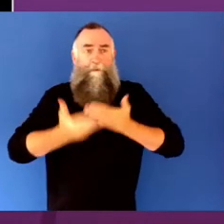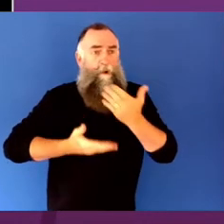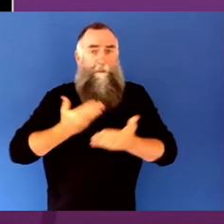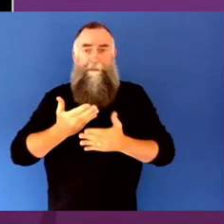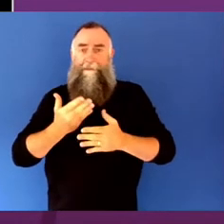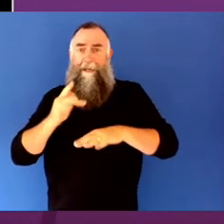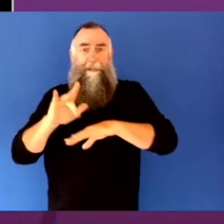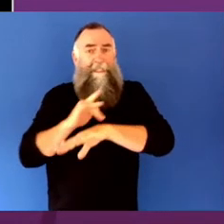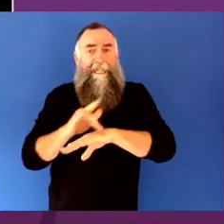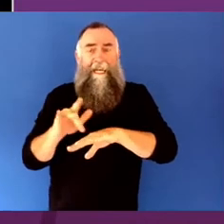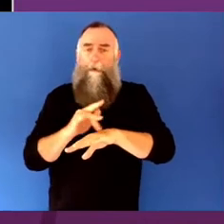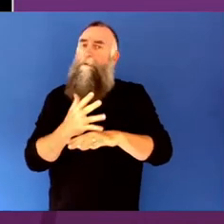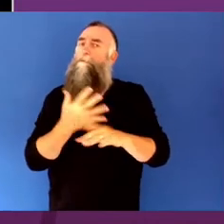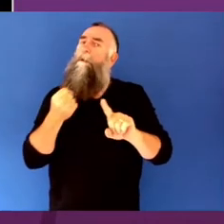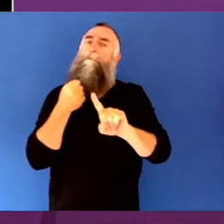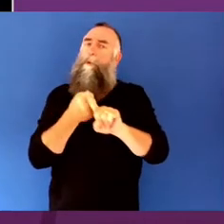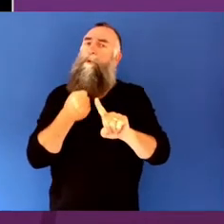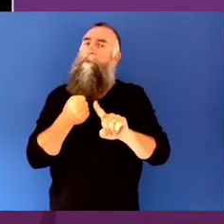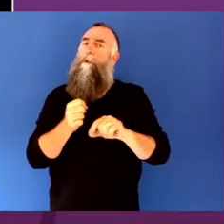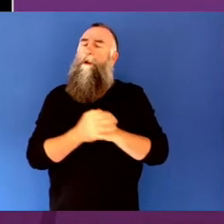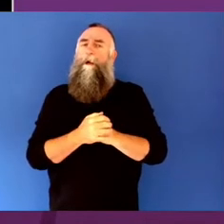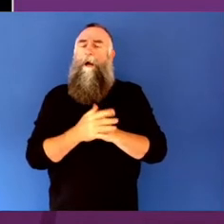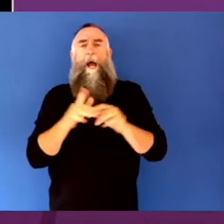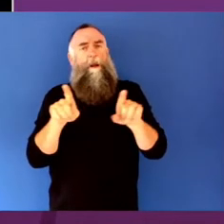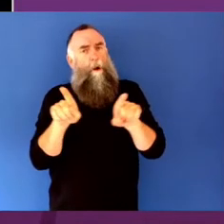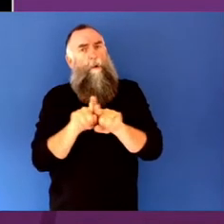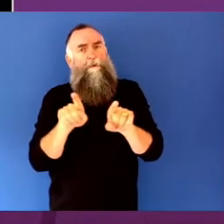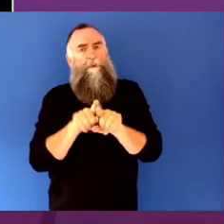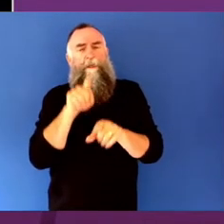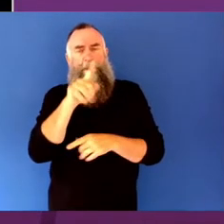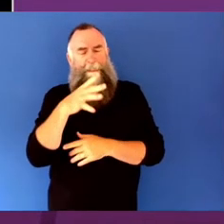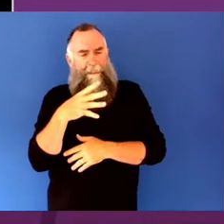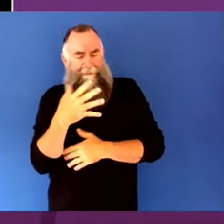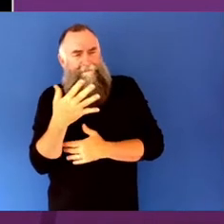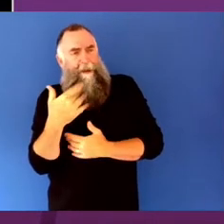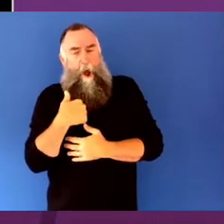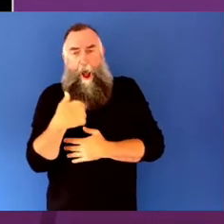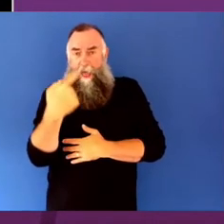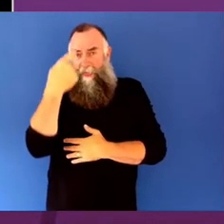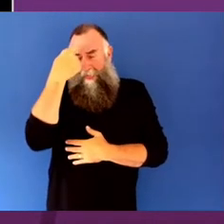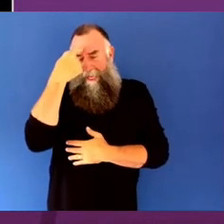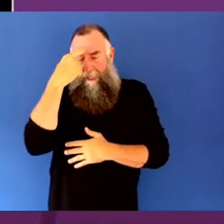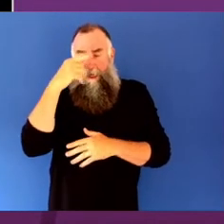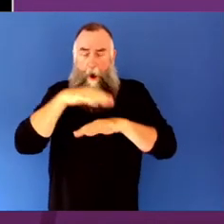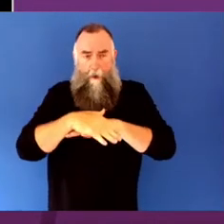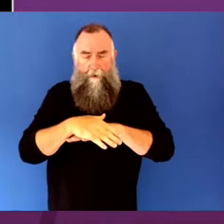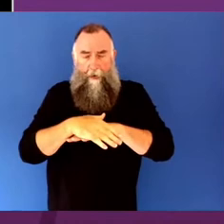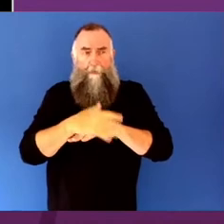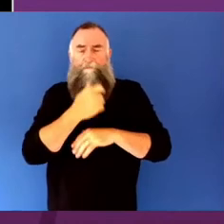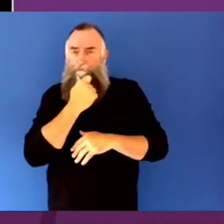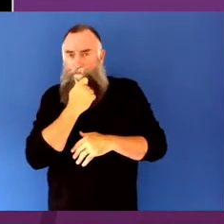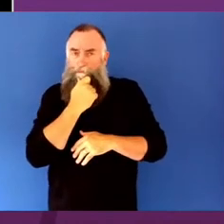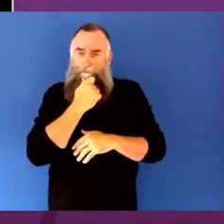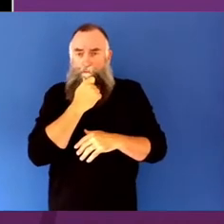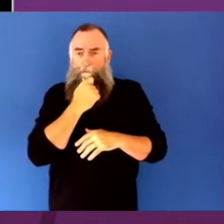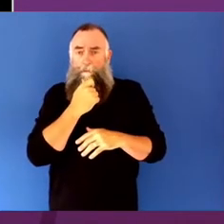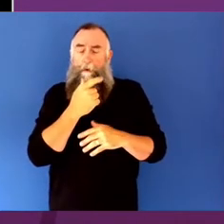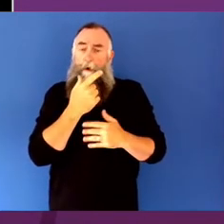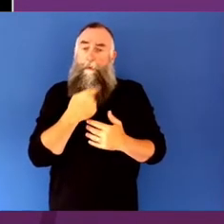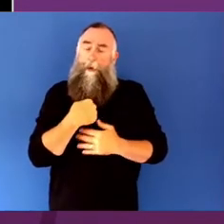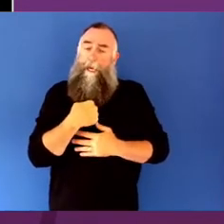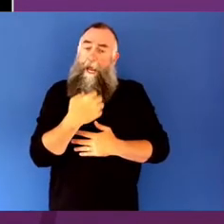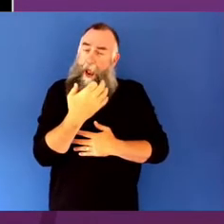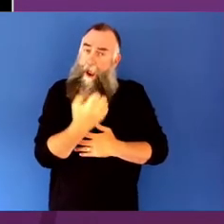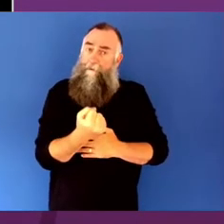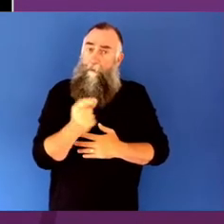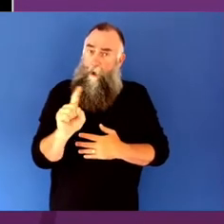had, I think, some dividends as well. One of those has been